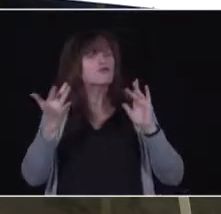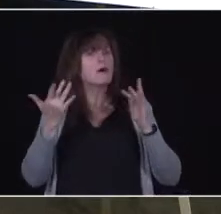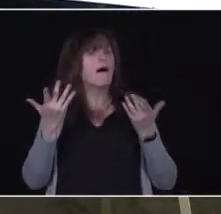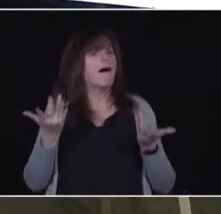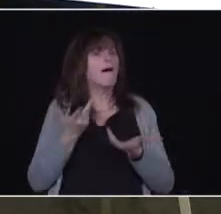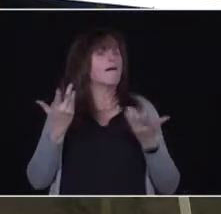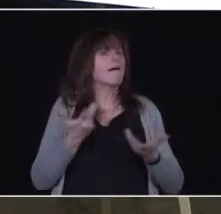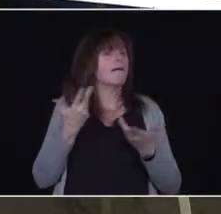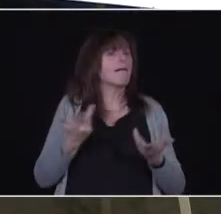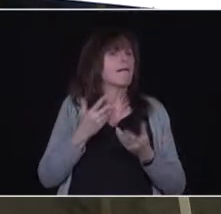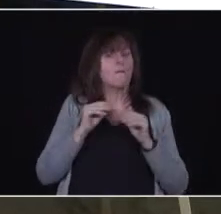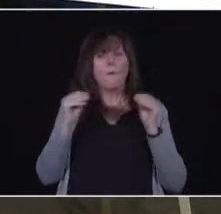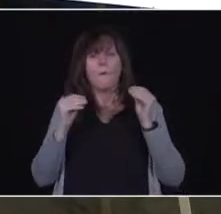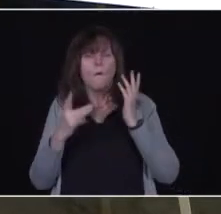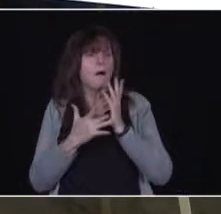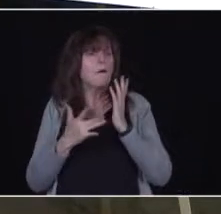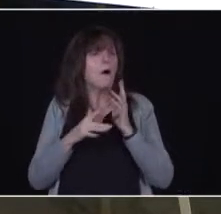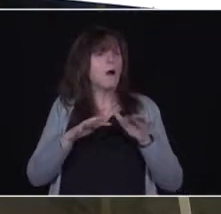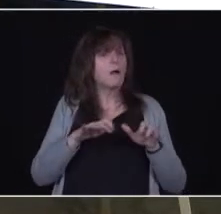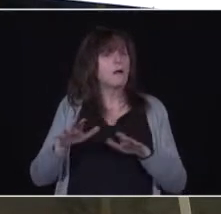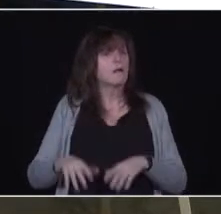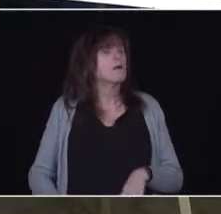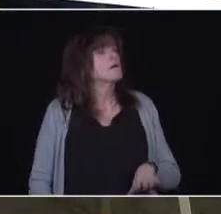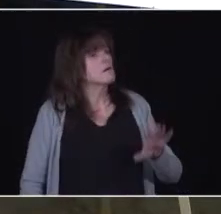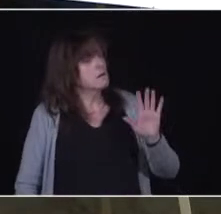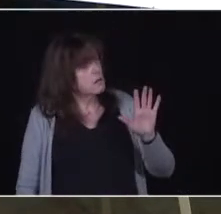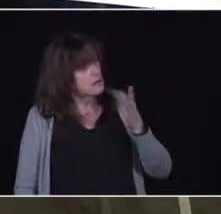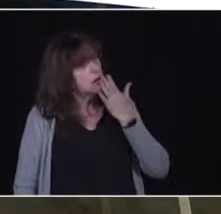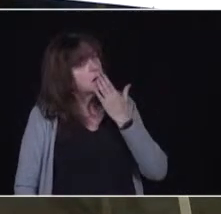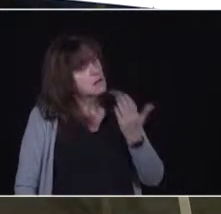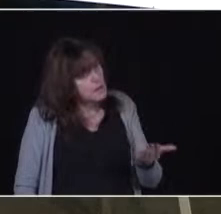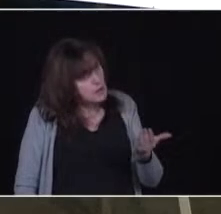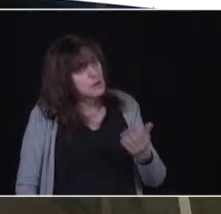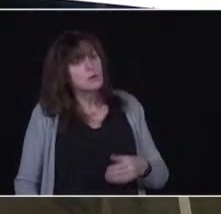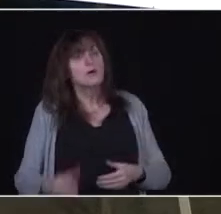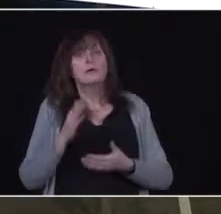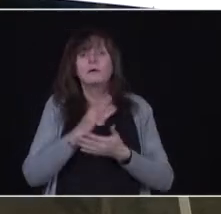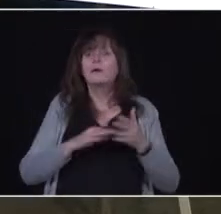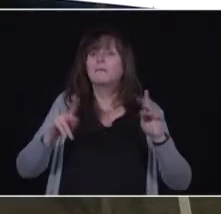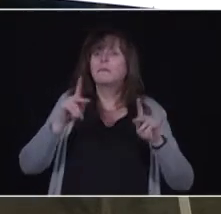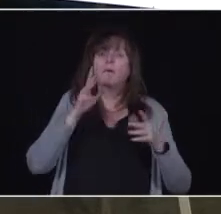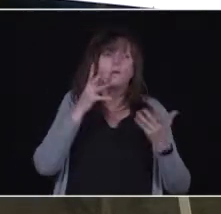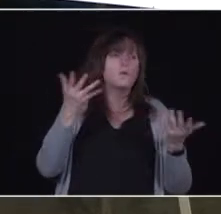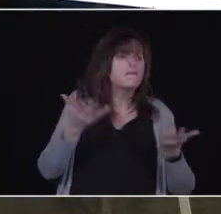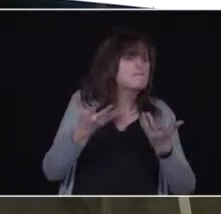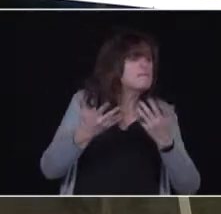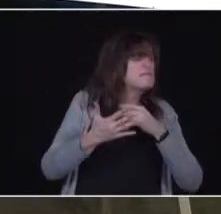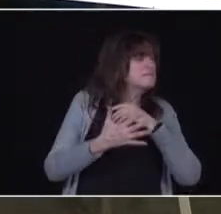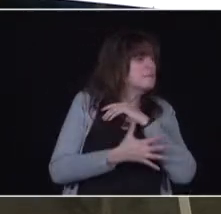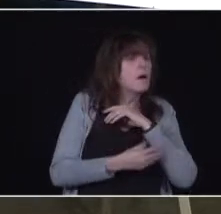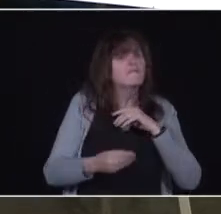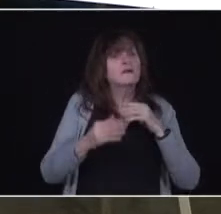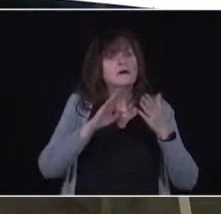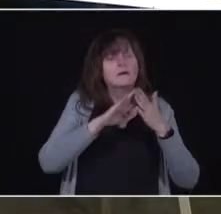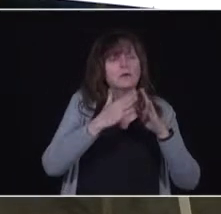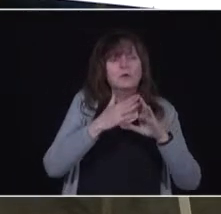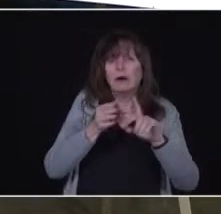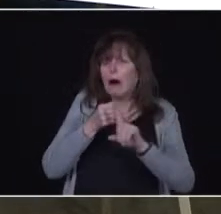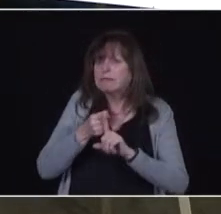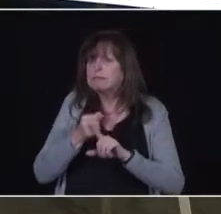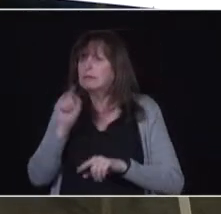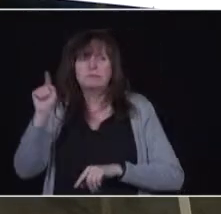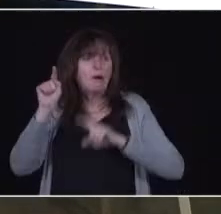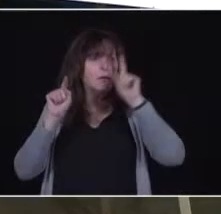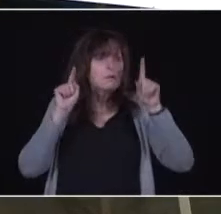The second part first of some of the socio-economic disproportionately affected communities. Our public health